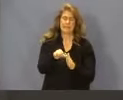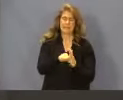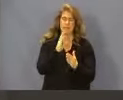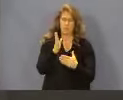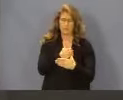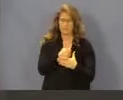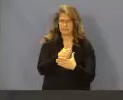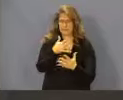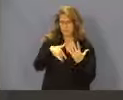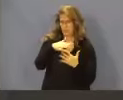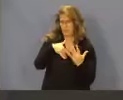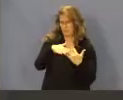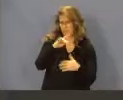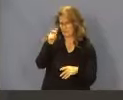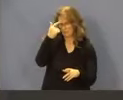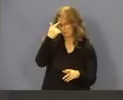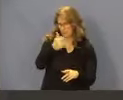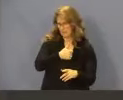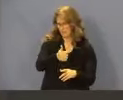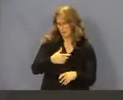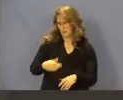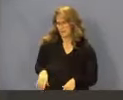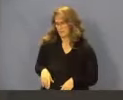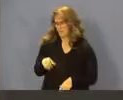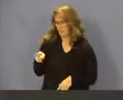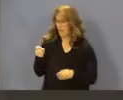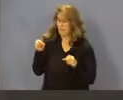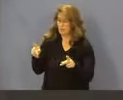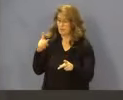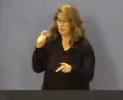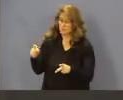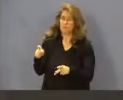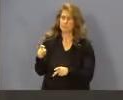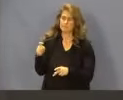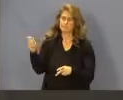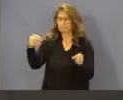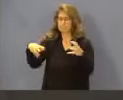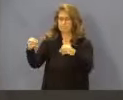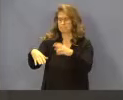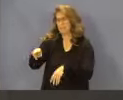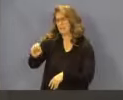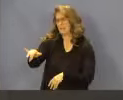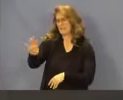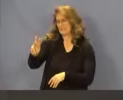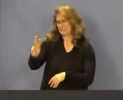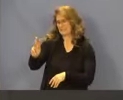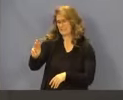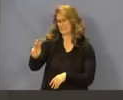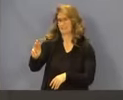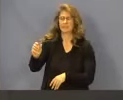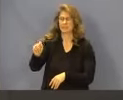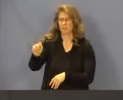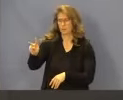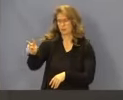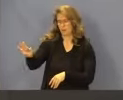transfer. An opportunity for public comment was held on May 16th, 2024 at 11.30 AM.